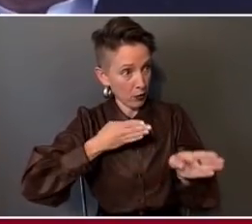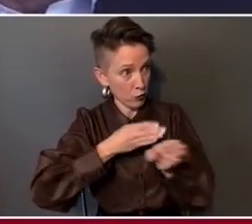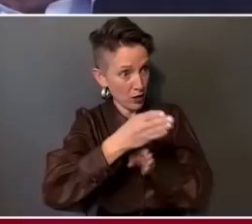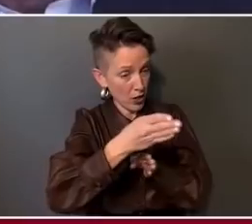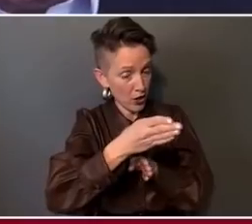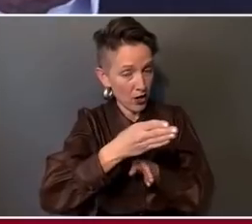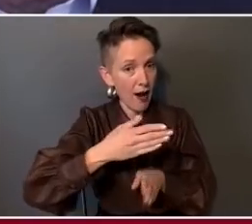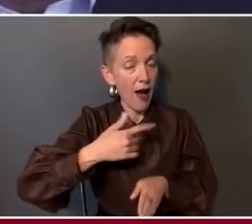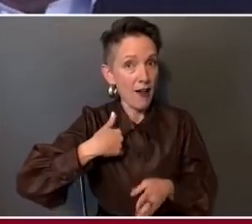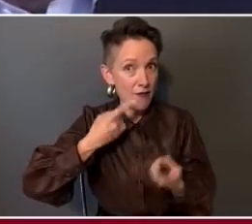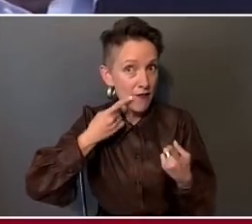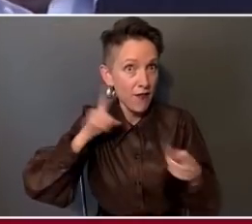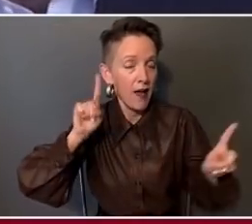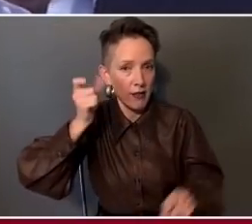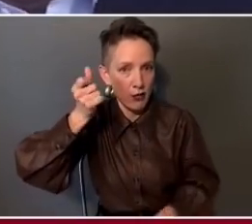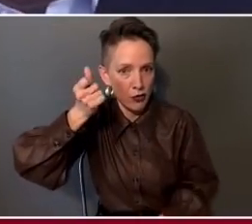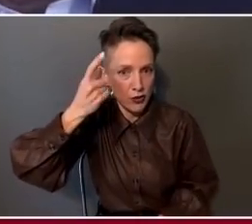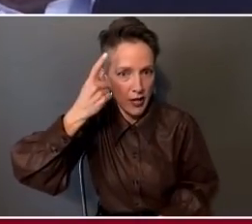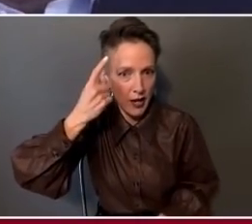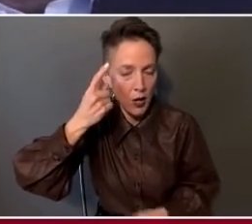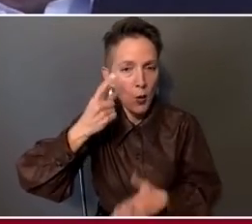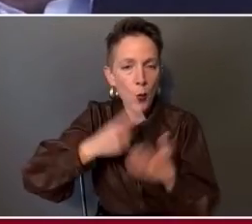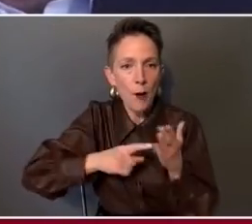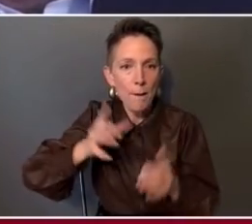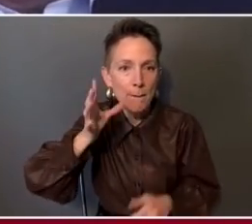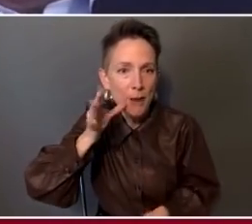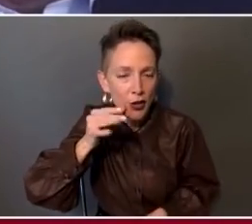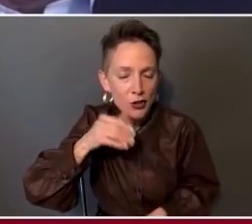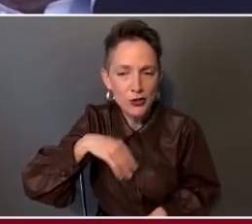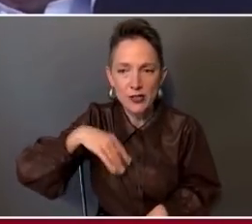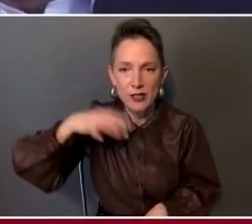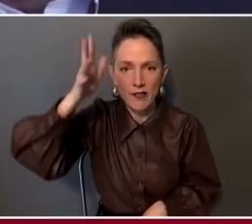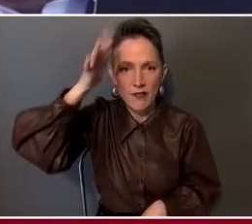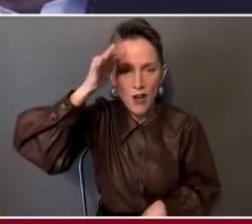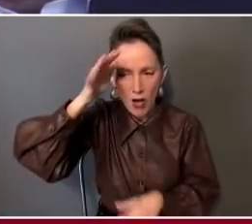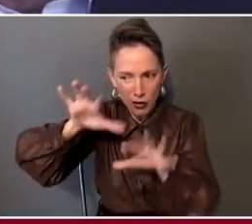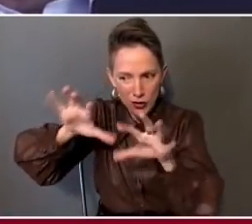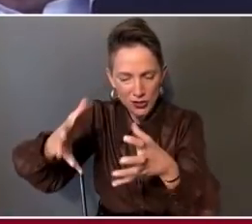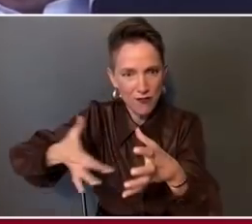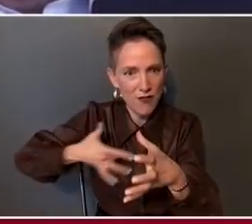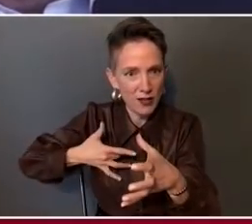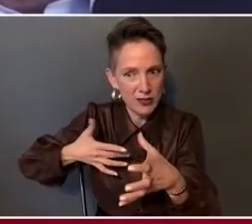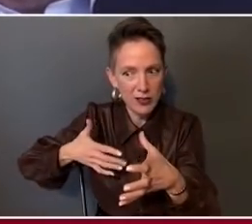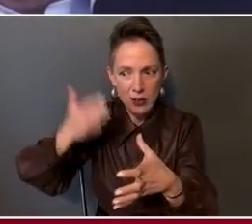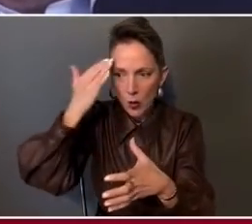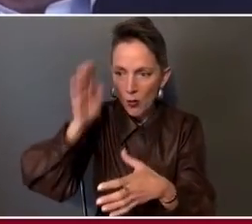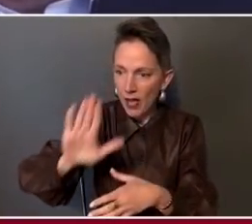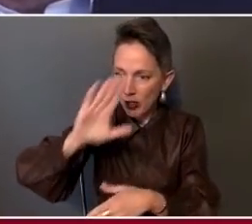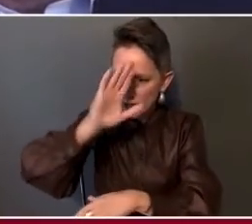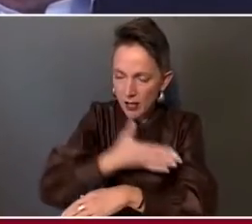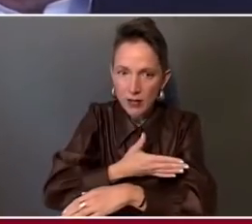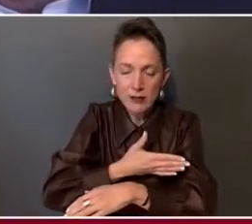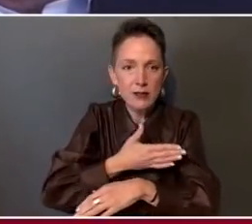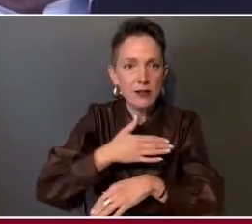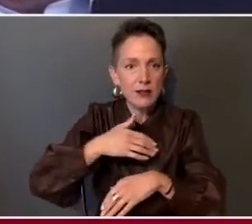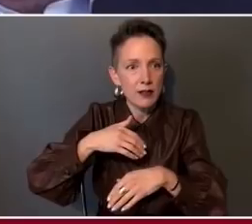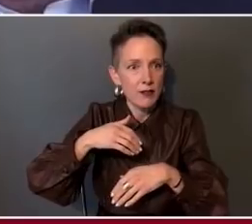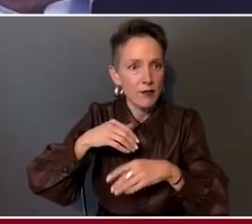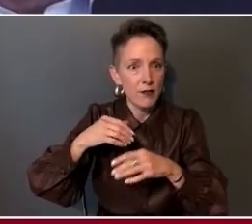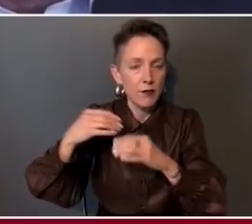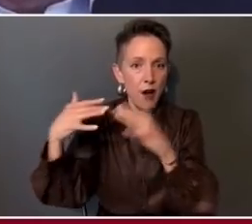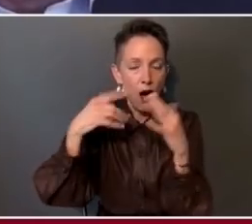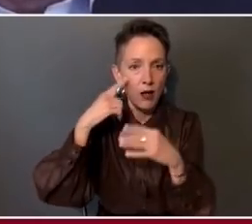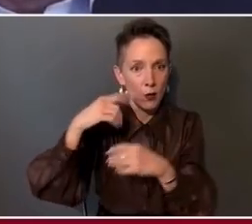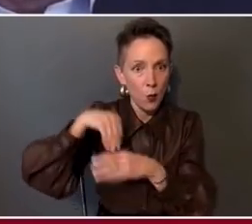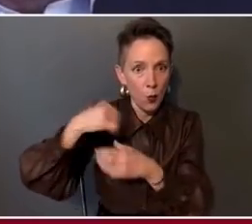finally understand what mothers and fathers must have felt when half their sons went to fight for the North and half went to fight for the